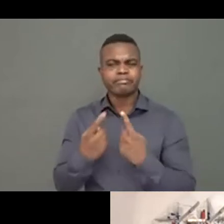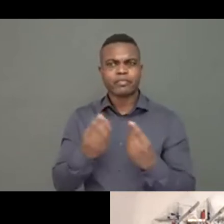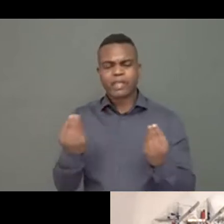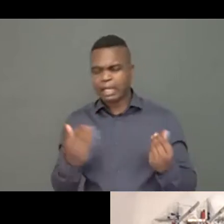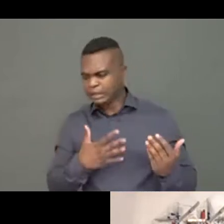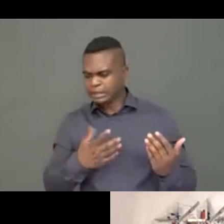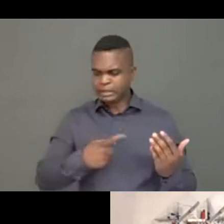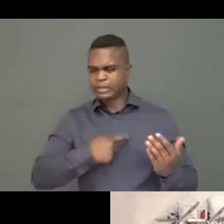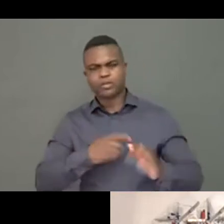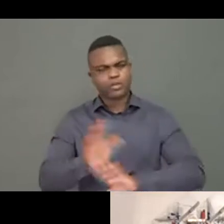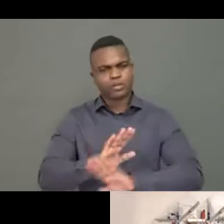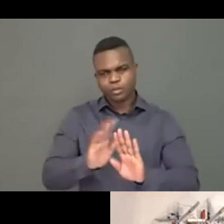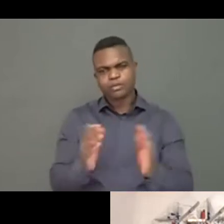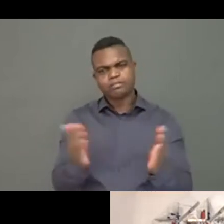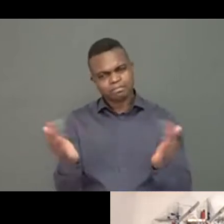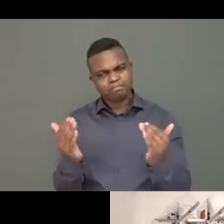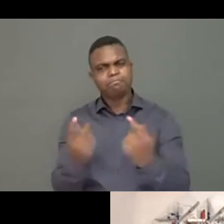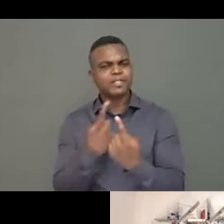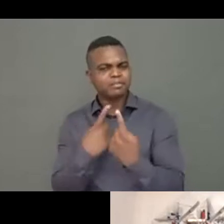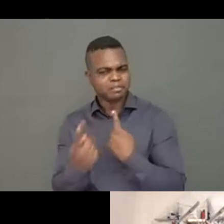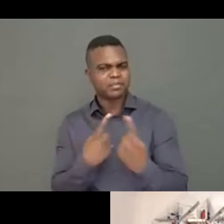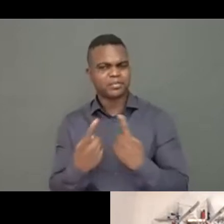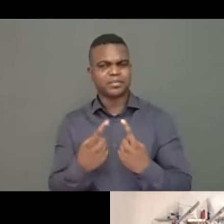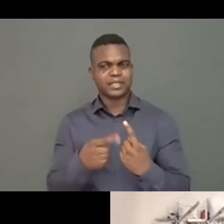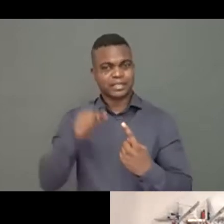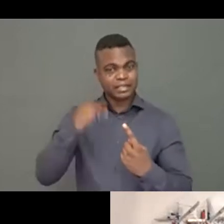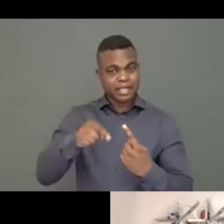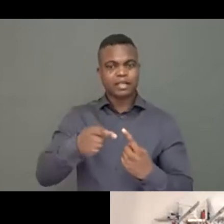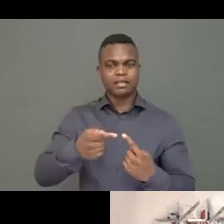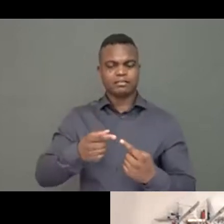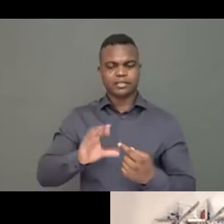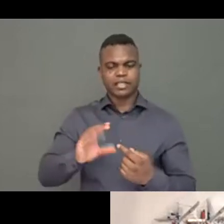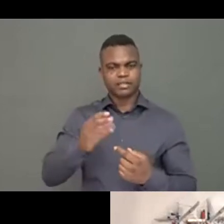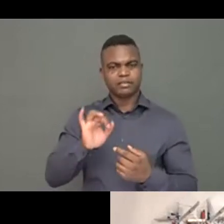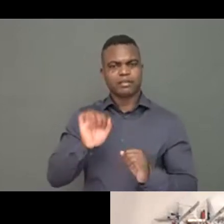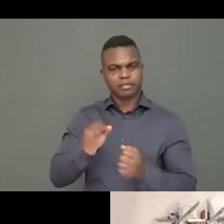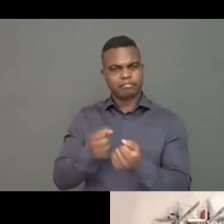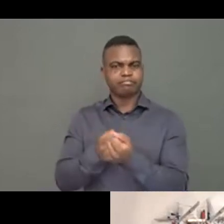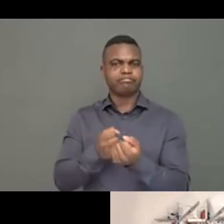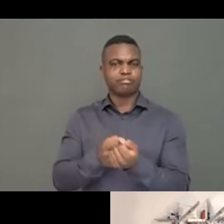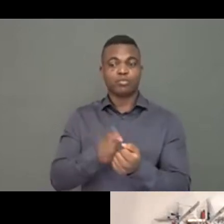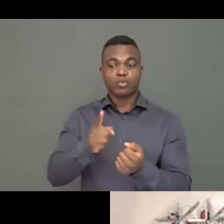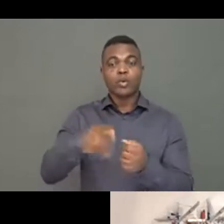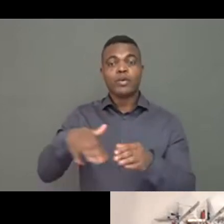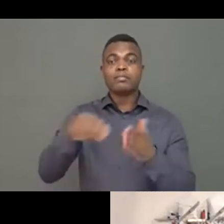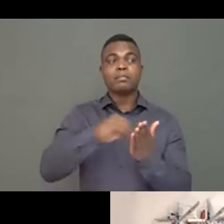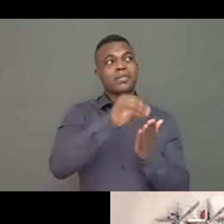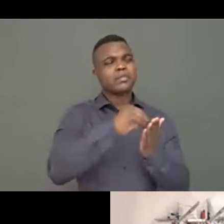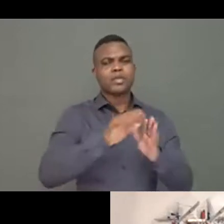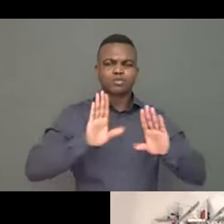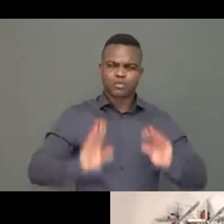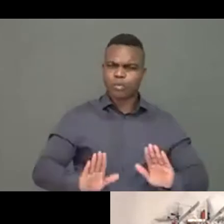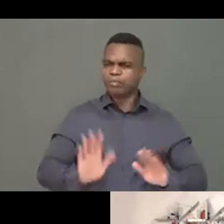fees. And to support the improvement journey, we also have community of practices